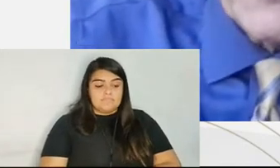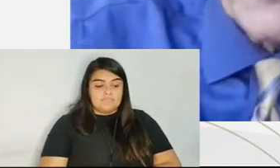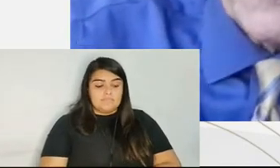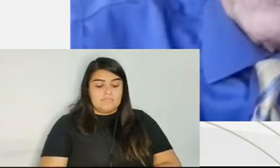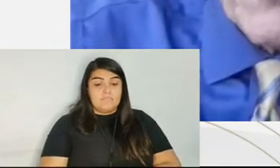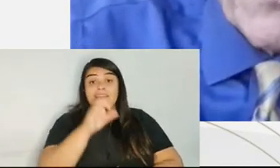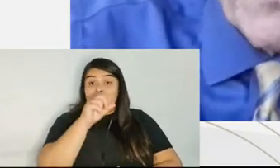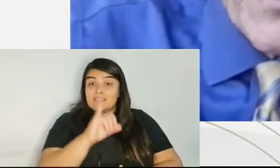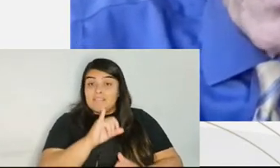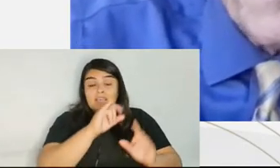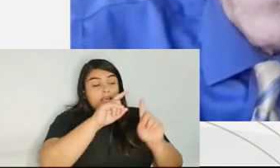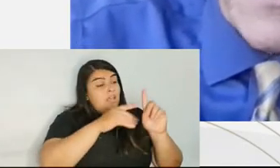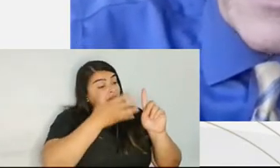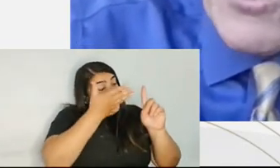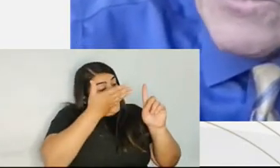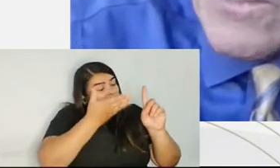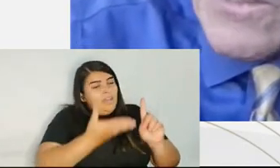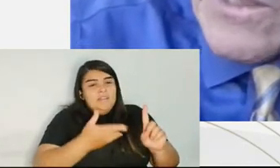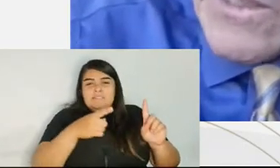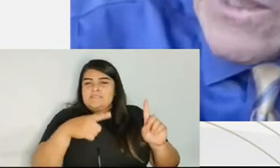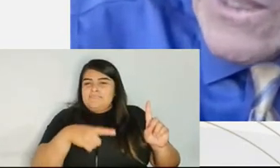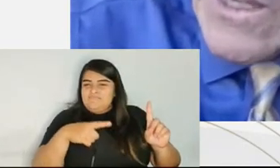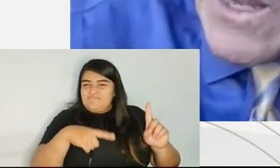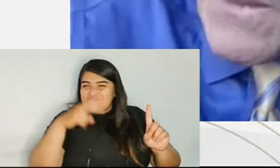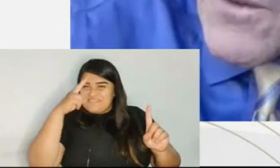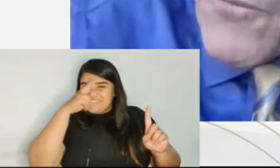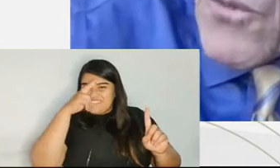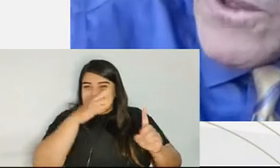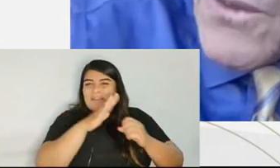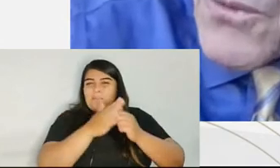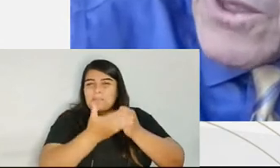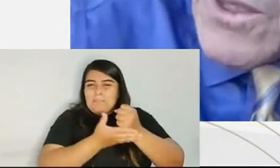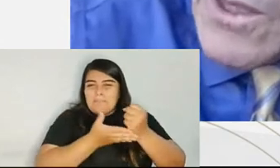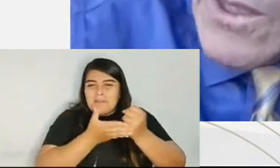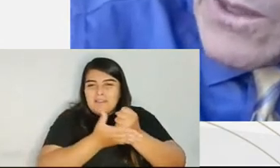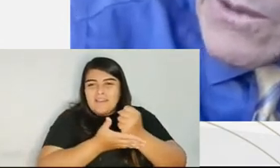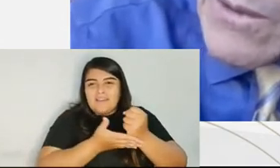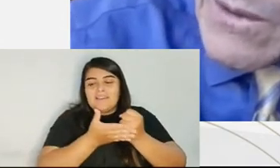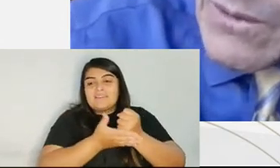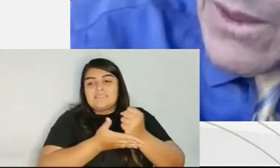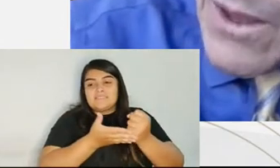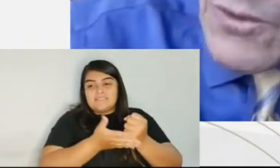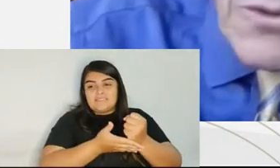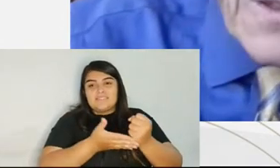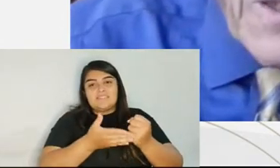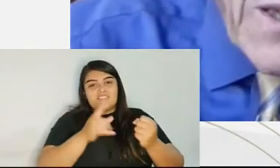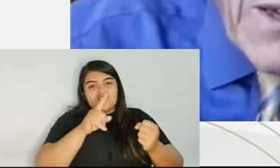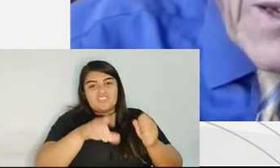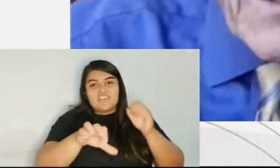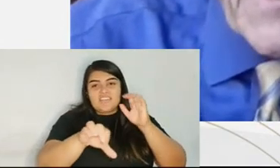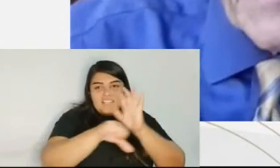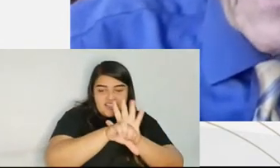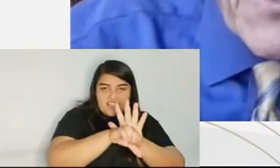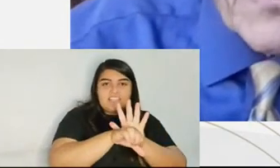criminal history is in column six. And then there are 43 levels